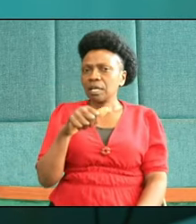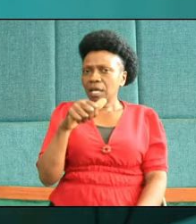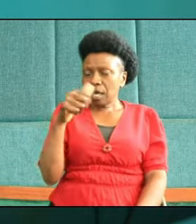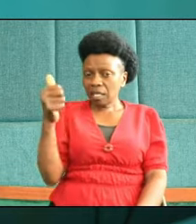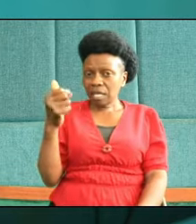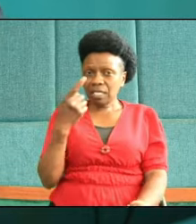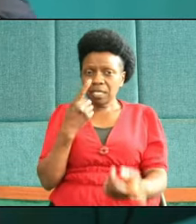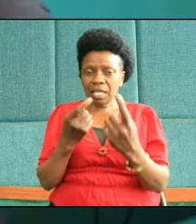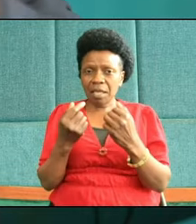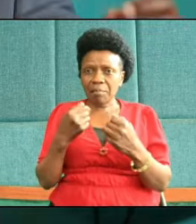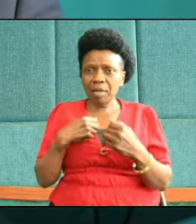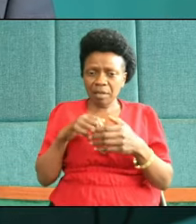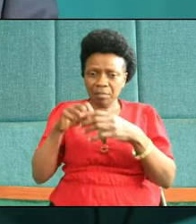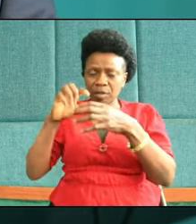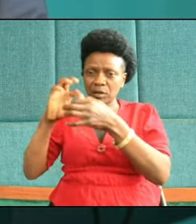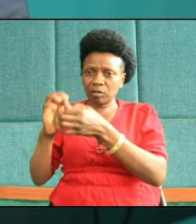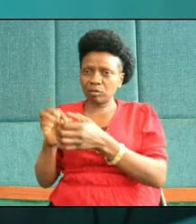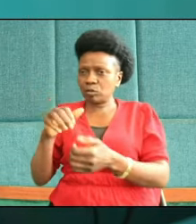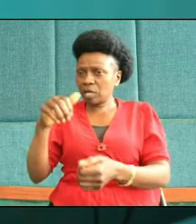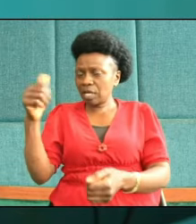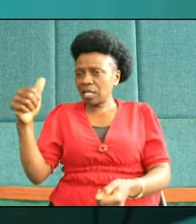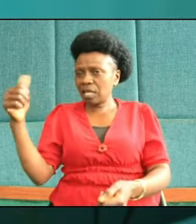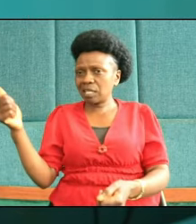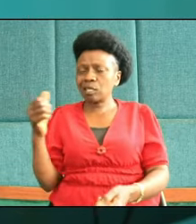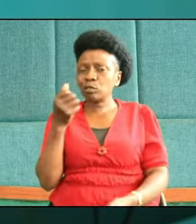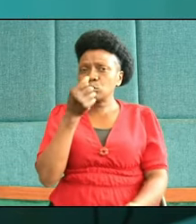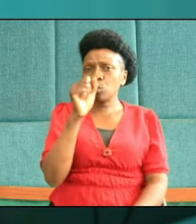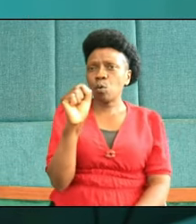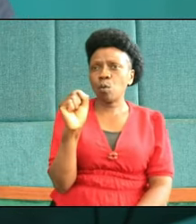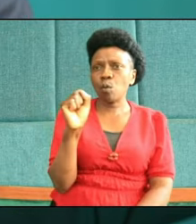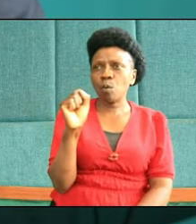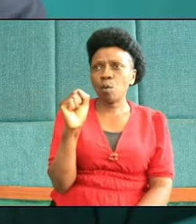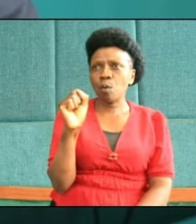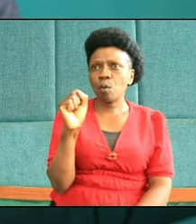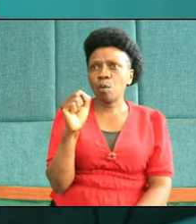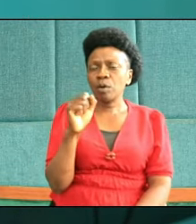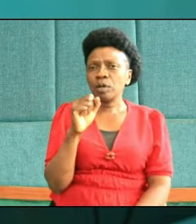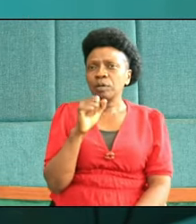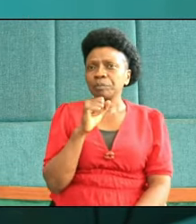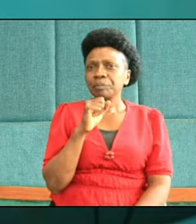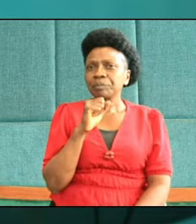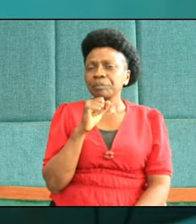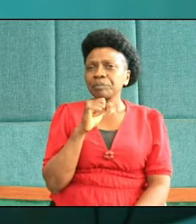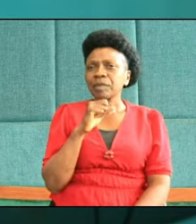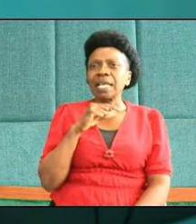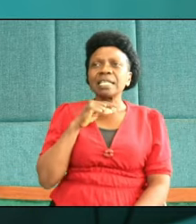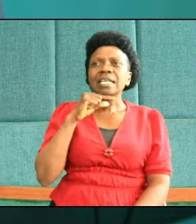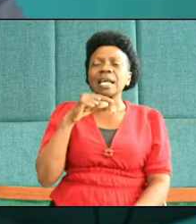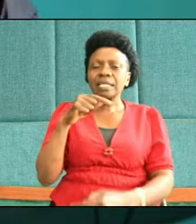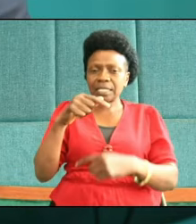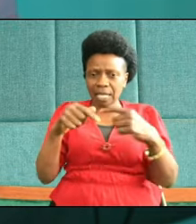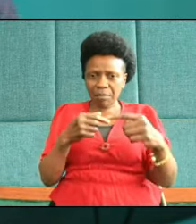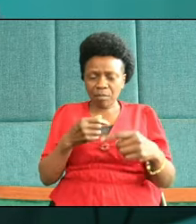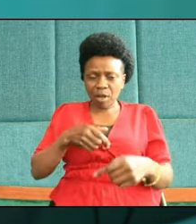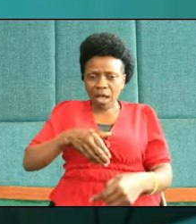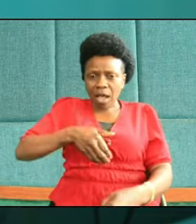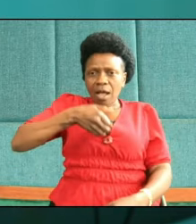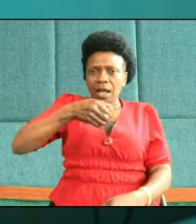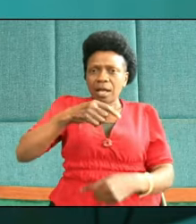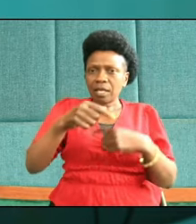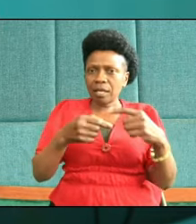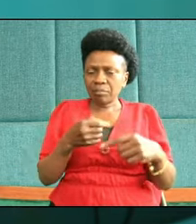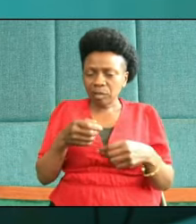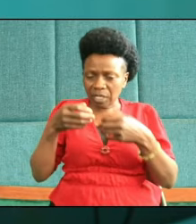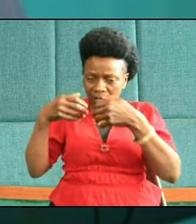so and so. So the church got divided. So, Jairus came in, envy came in, lawsuits